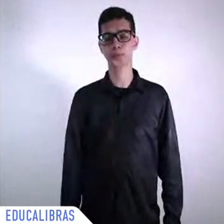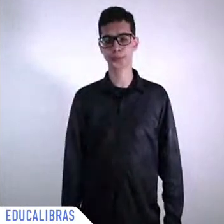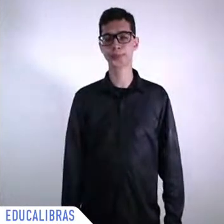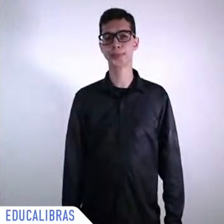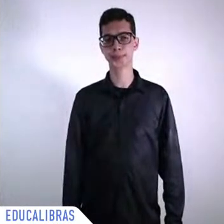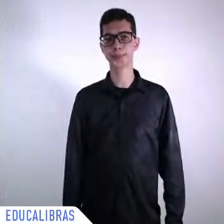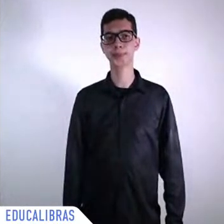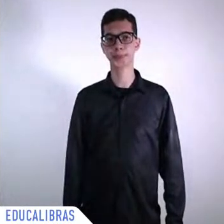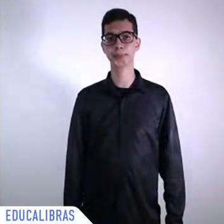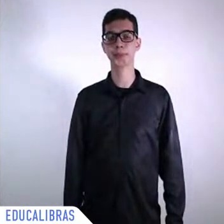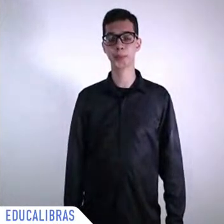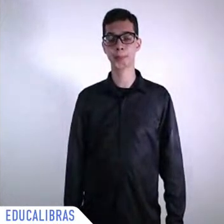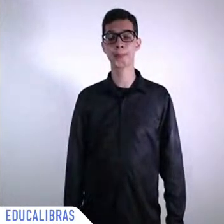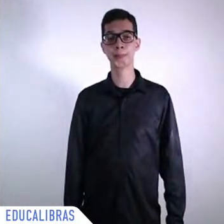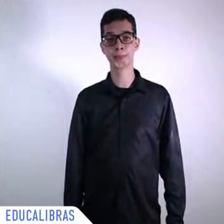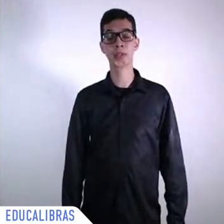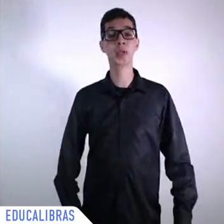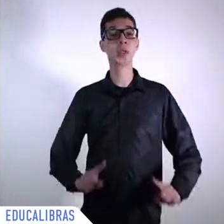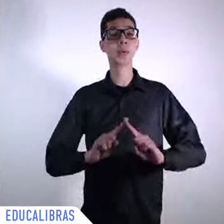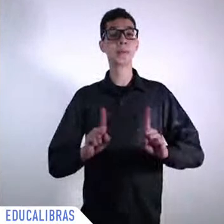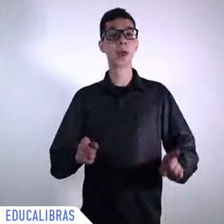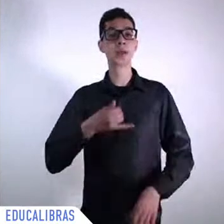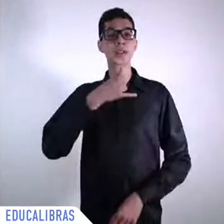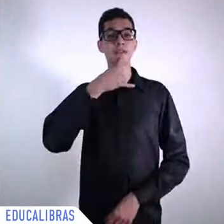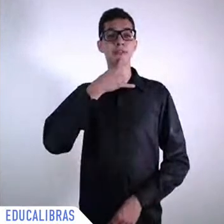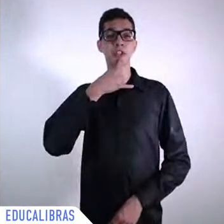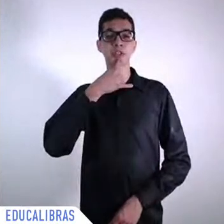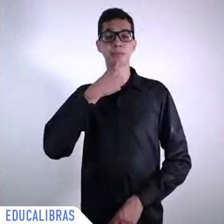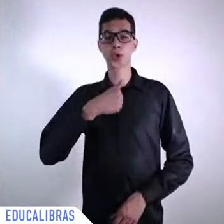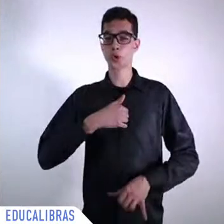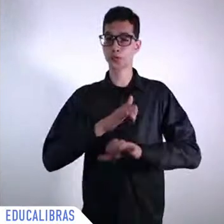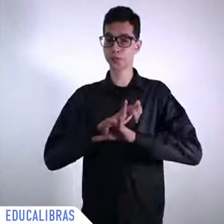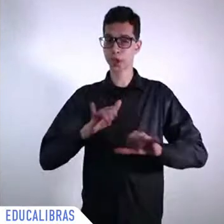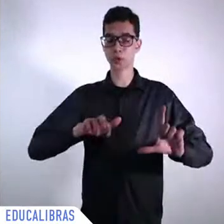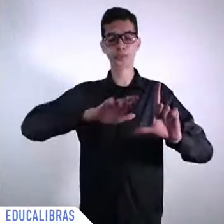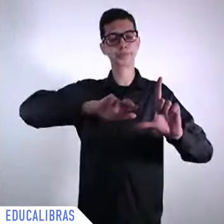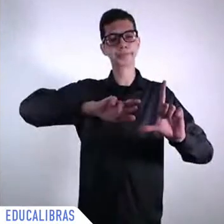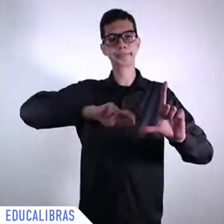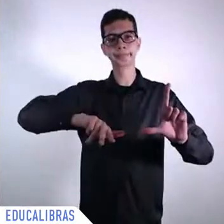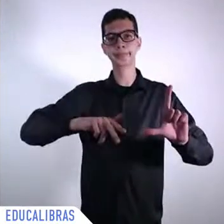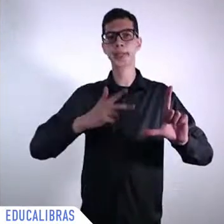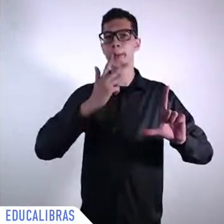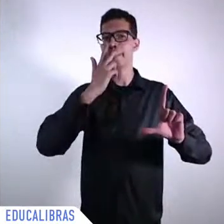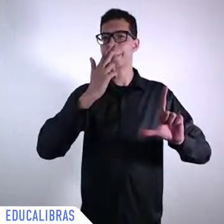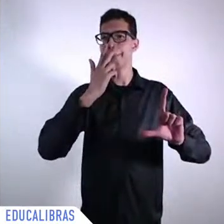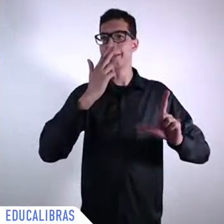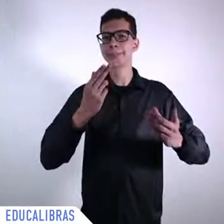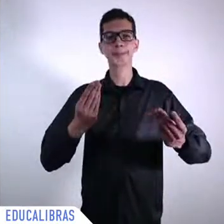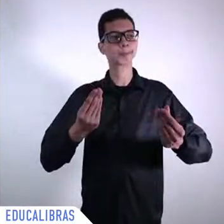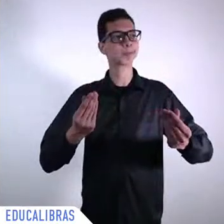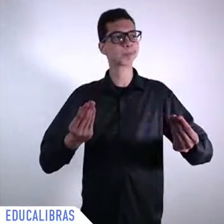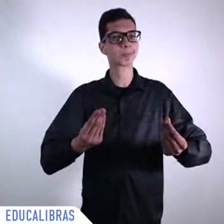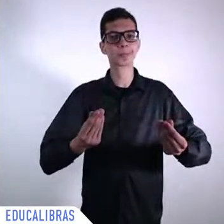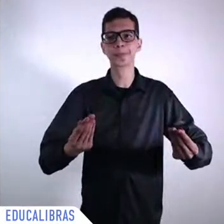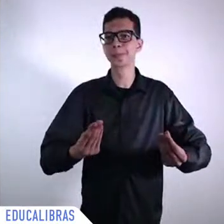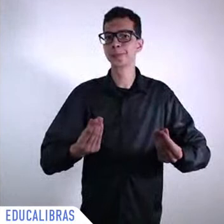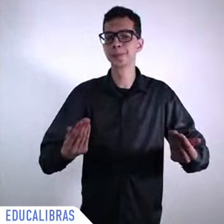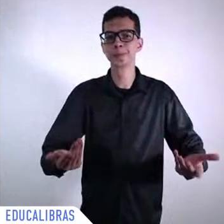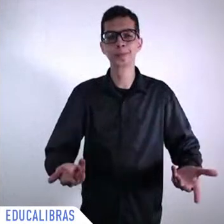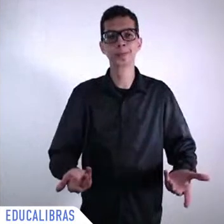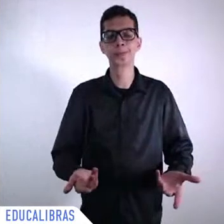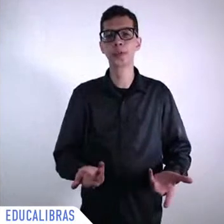mistrust either towards politicians towards scientists and others but without having